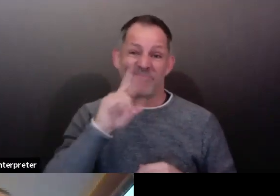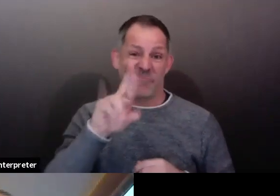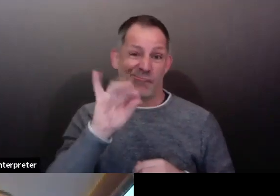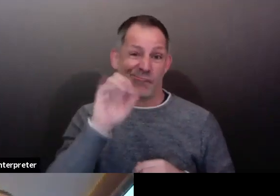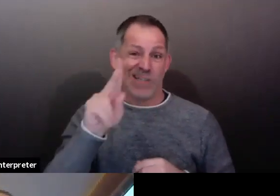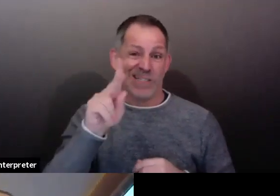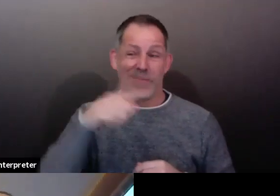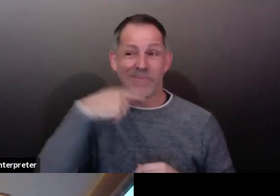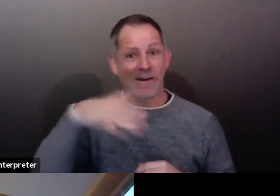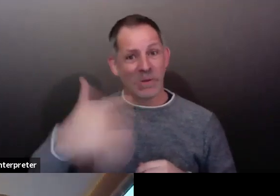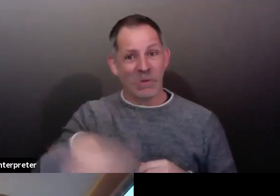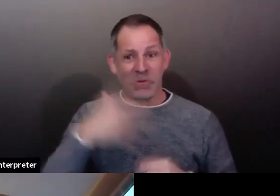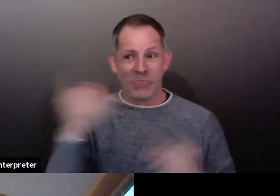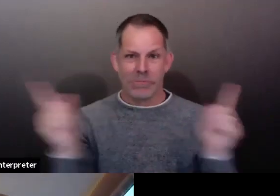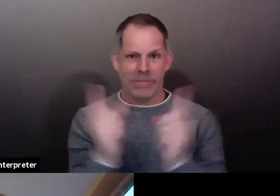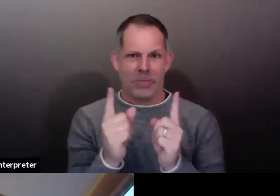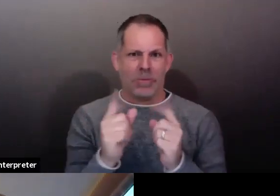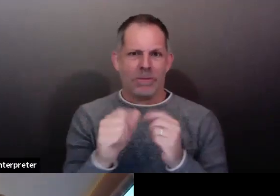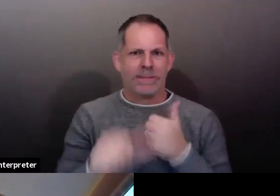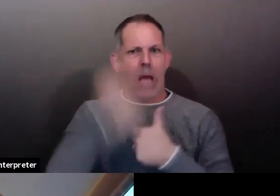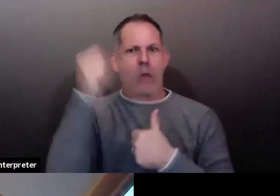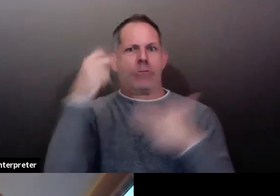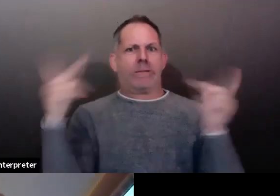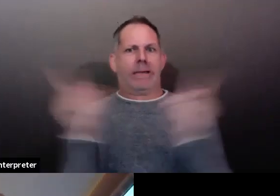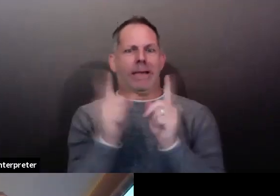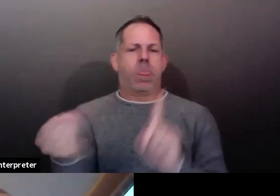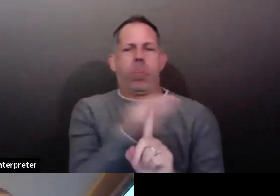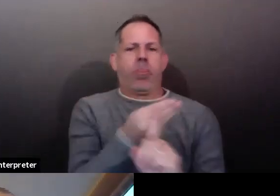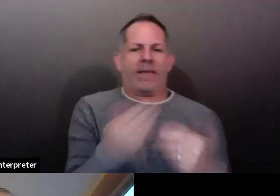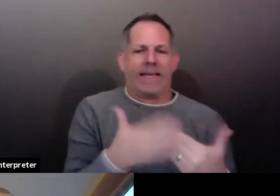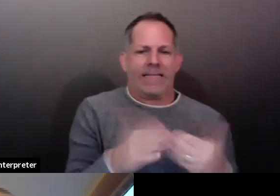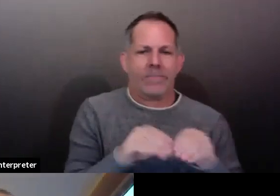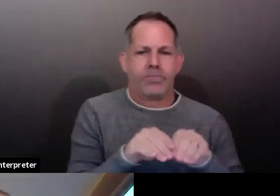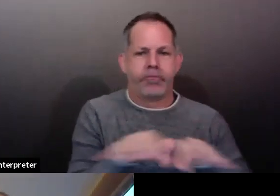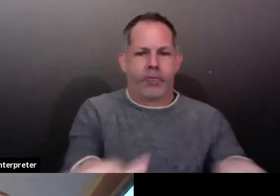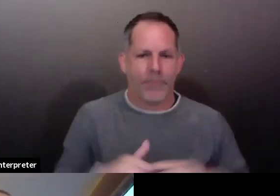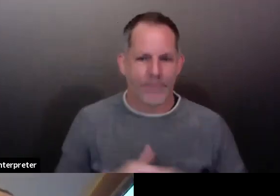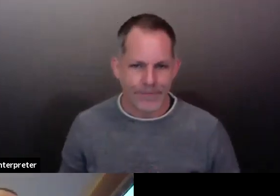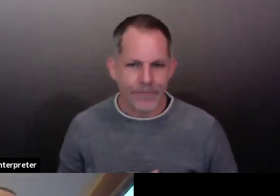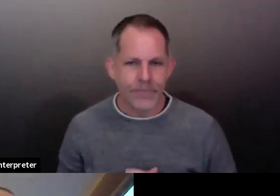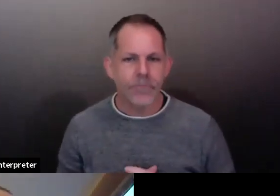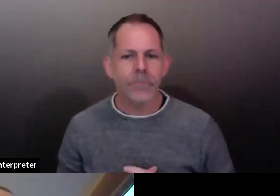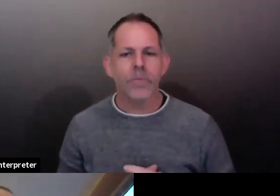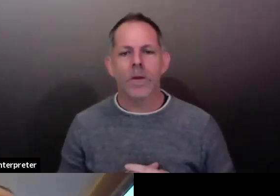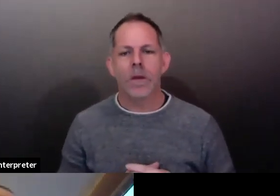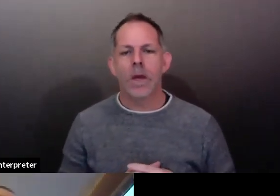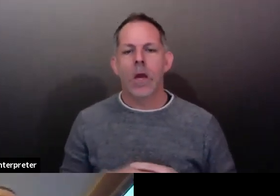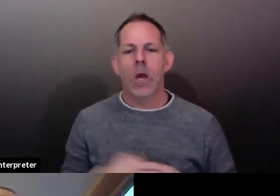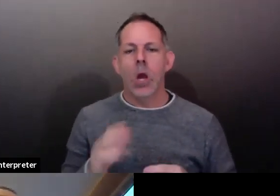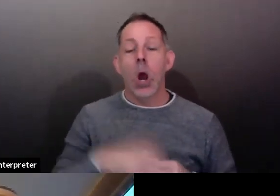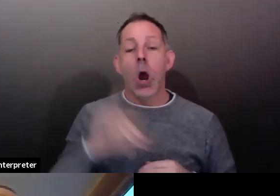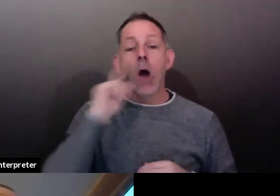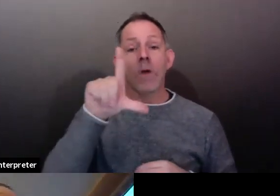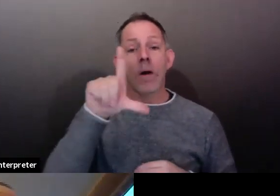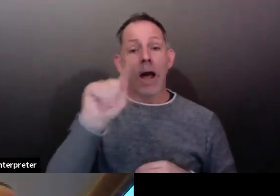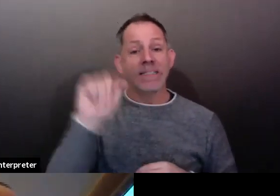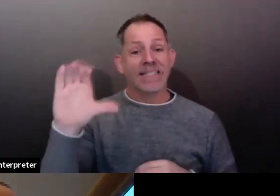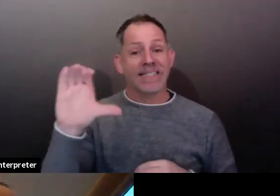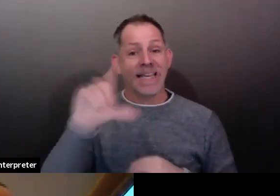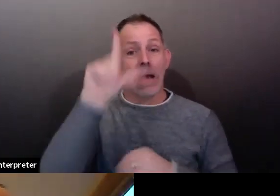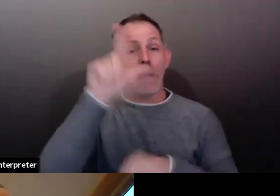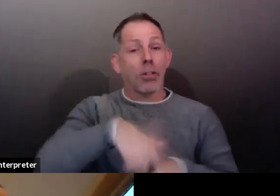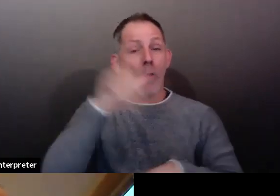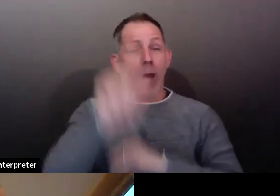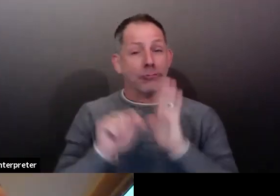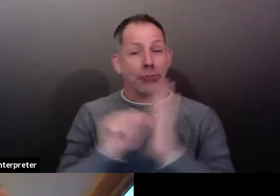We've also seen significant increase in long-term care facility cases, which over the preceding two weeks accounted for